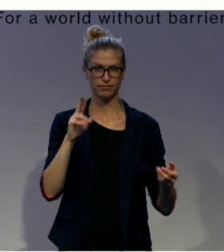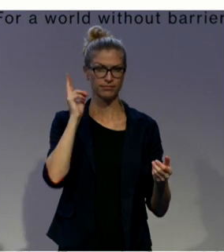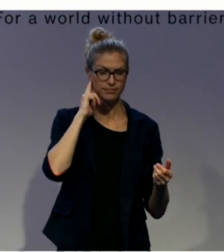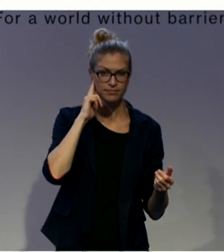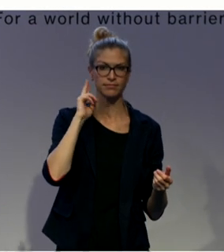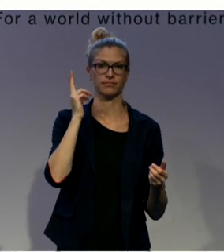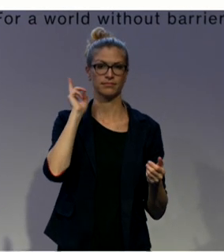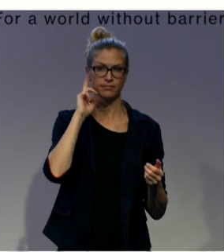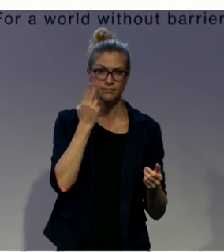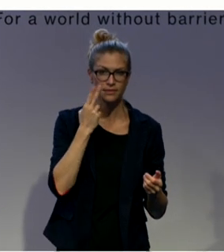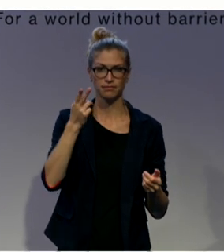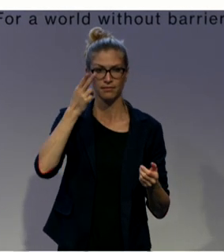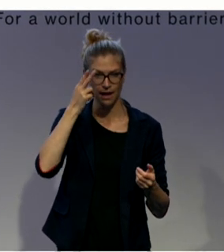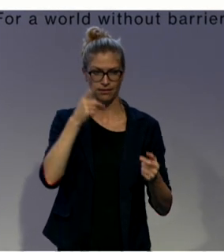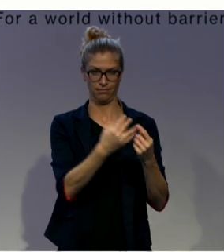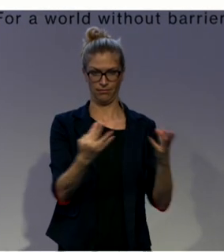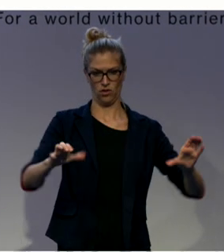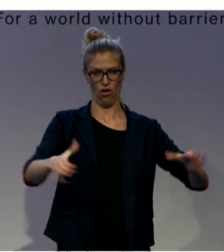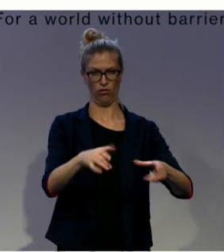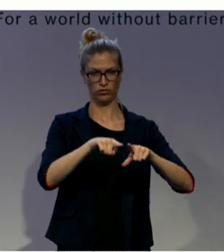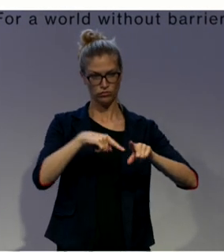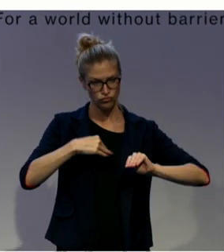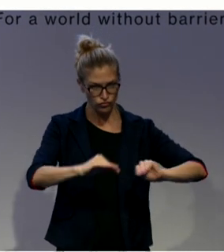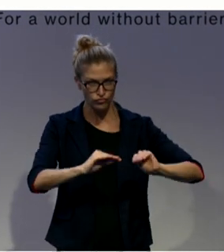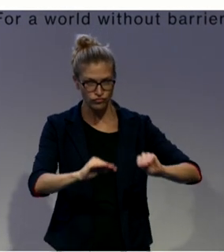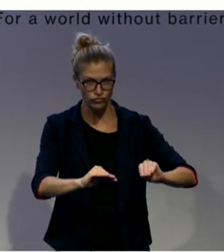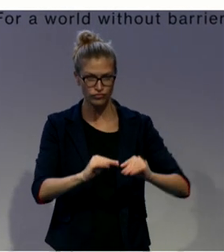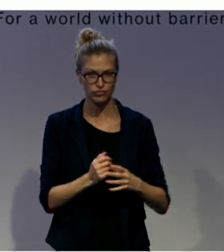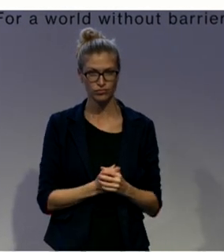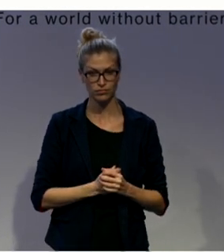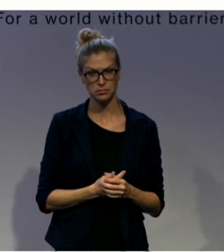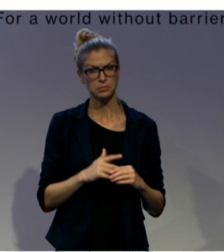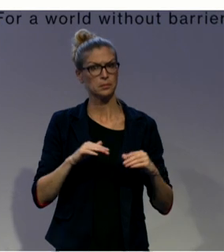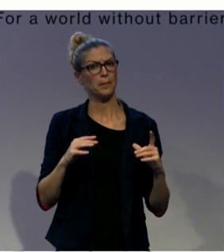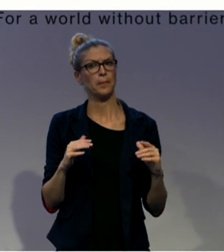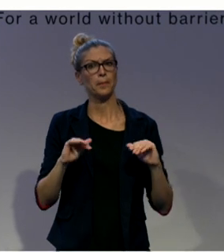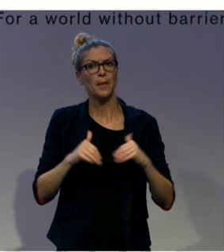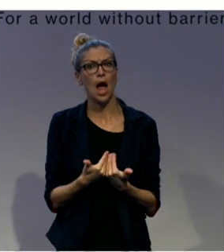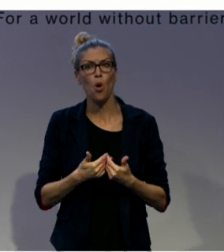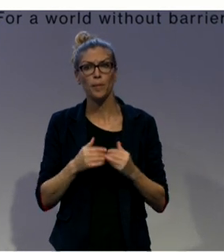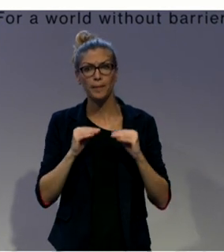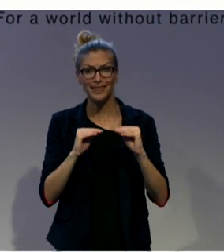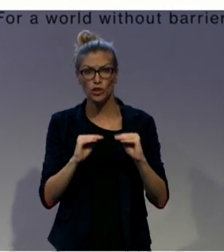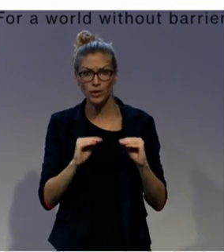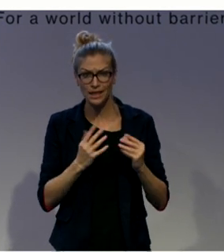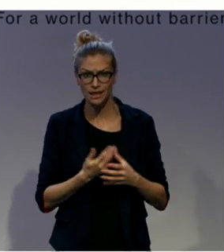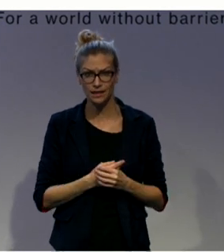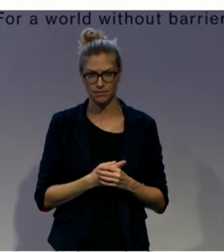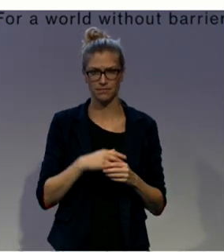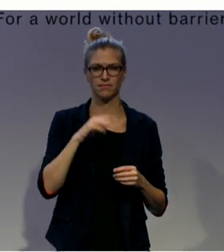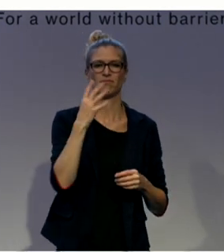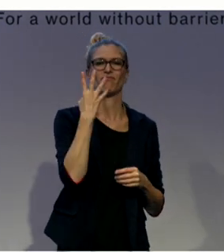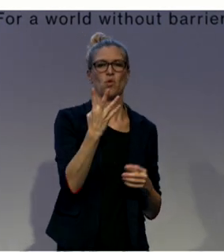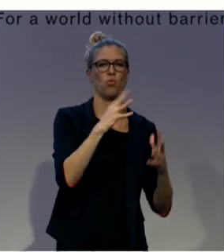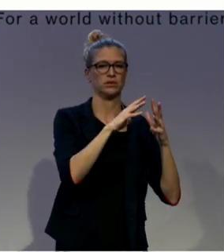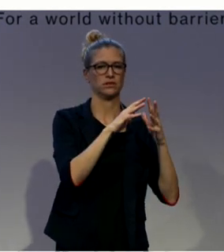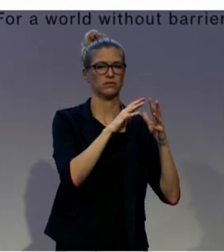We implemented our methodology in four major slums in Rio, all of them with